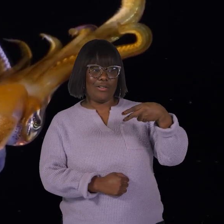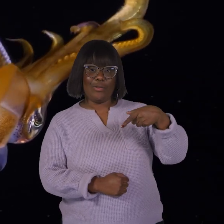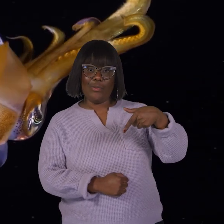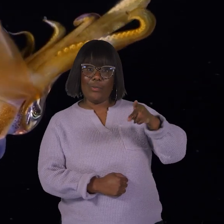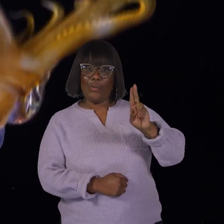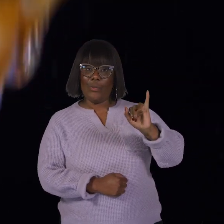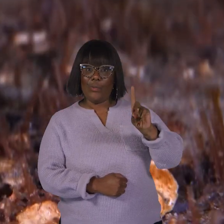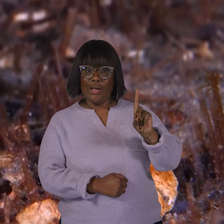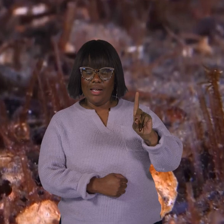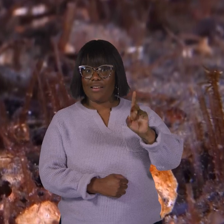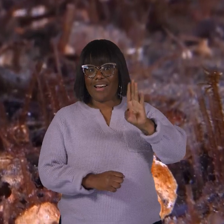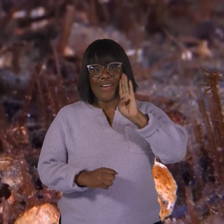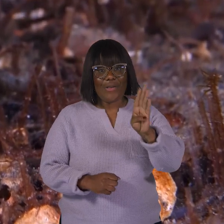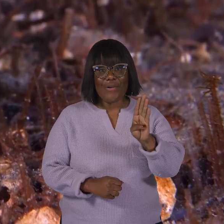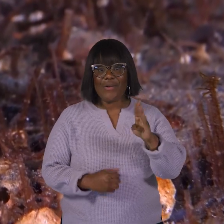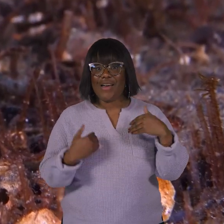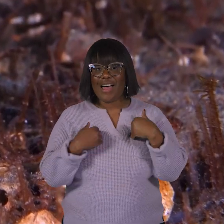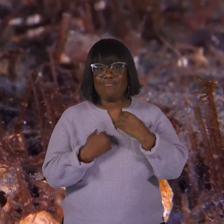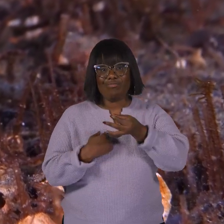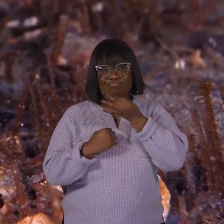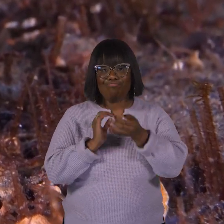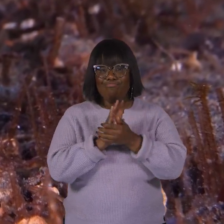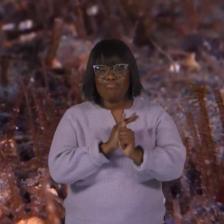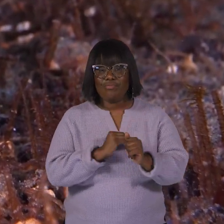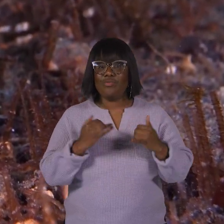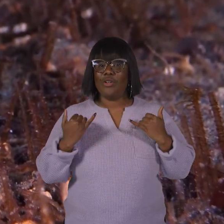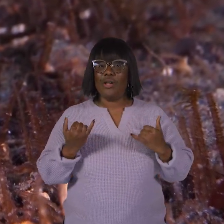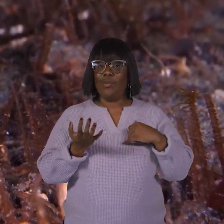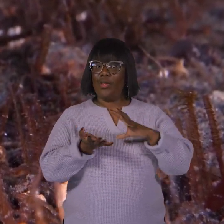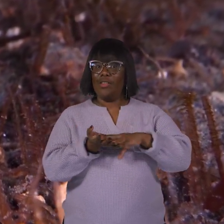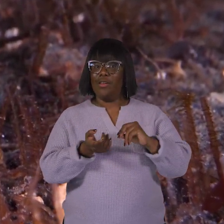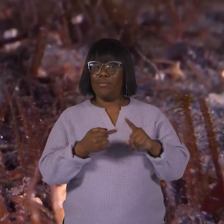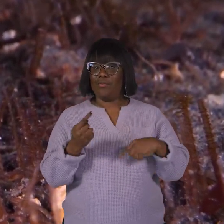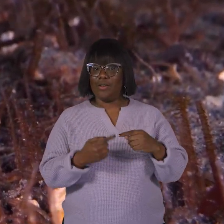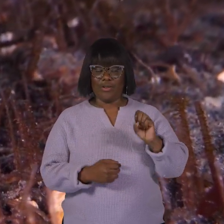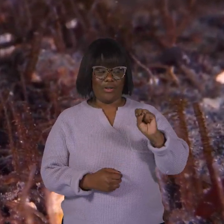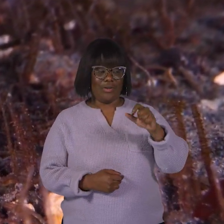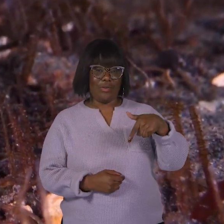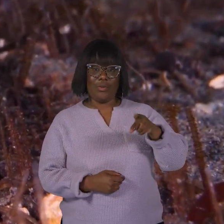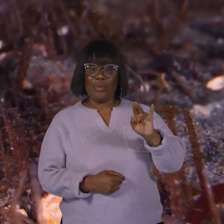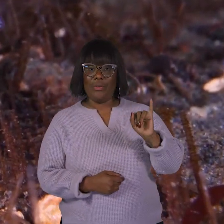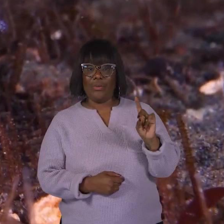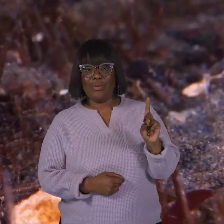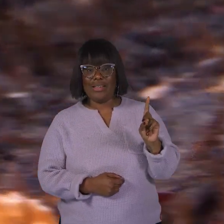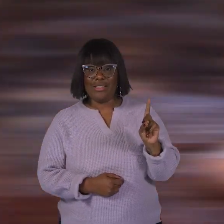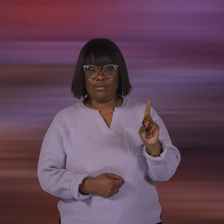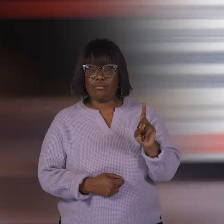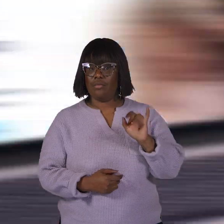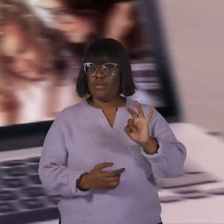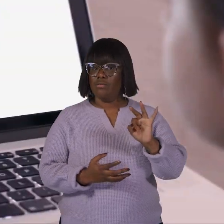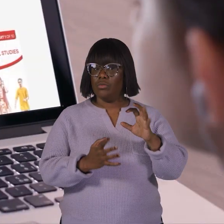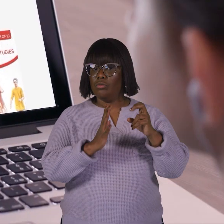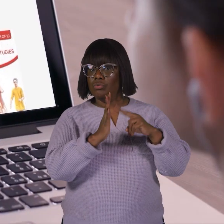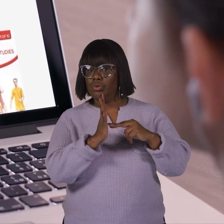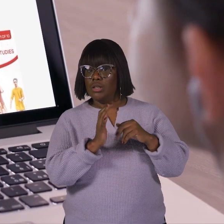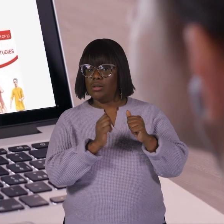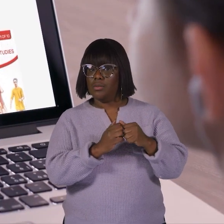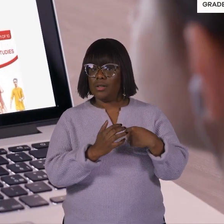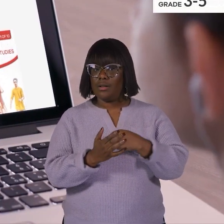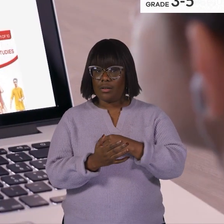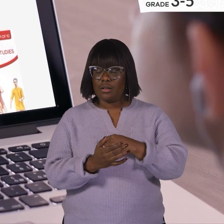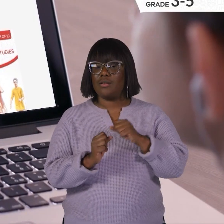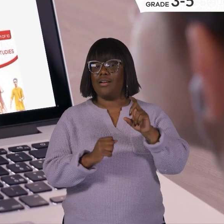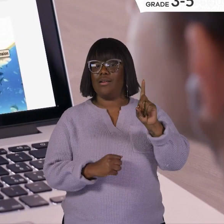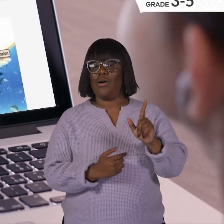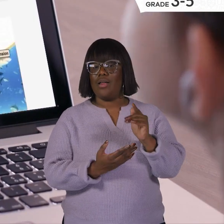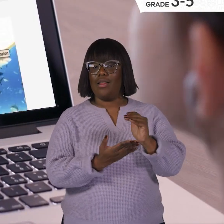Squid. Hello, animal enthusiasts. Today, we are going to learn about squid. If you want to read along